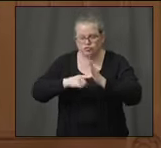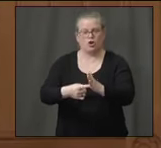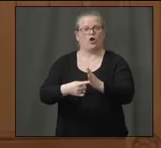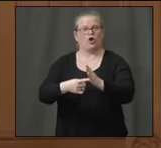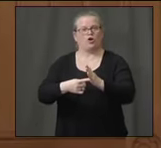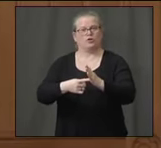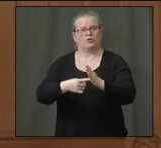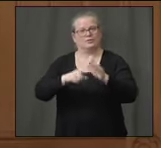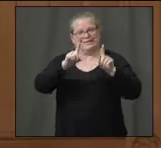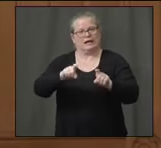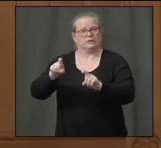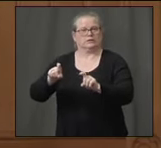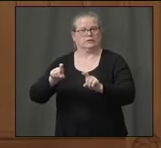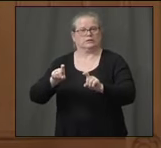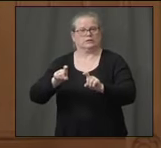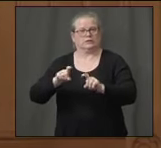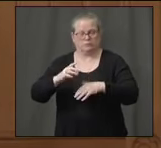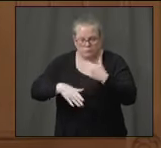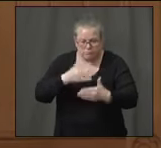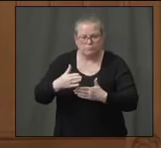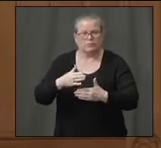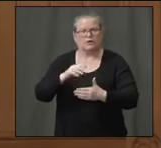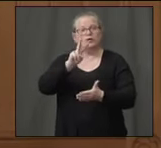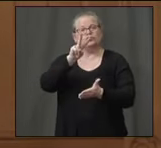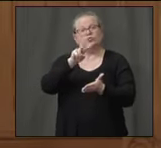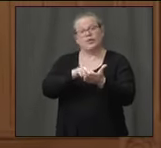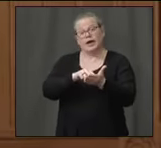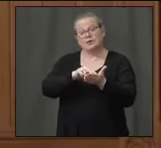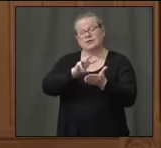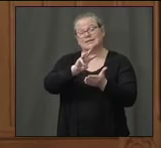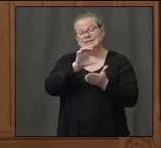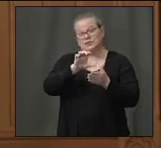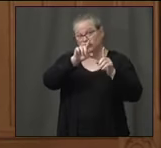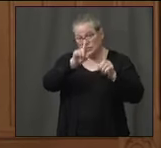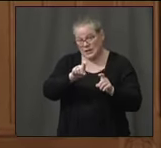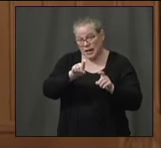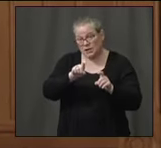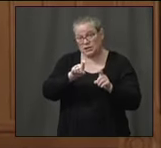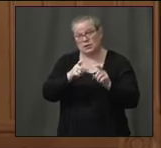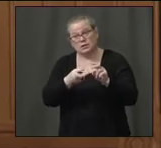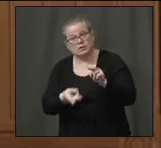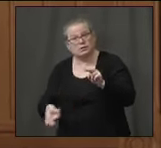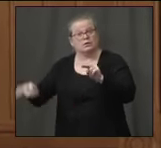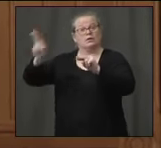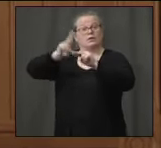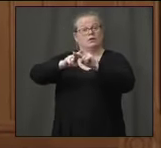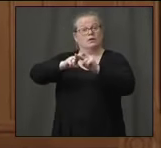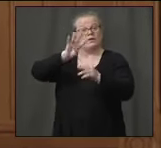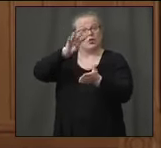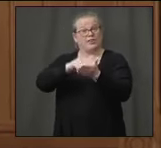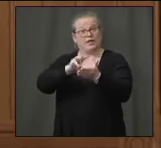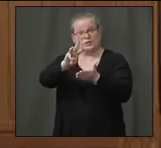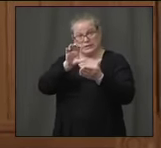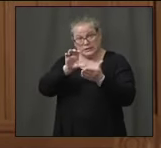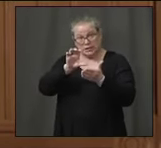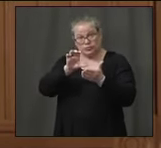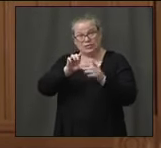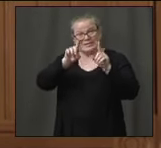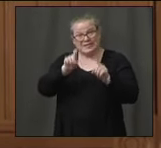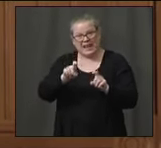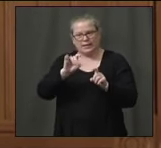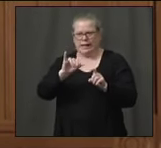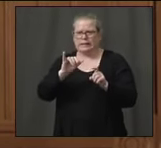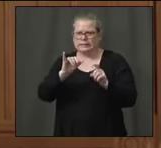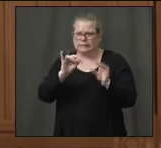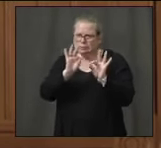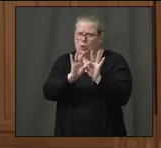state from 2,600 tests to over 4,600 is an essential, you know, task at hand. So the first thing we're going to do is we're going